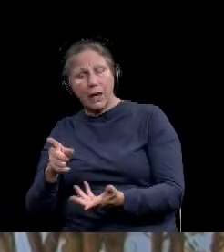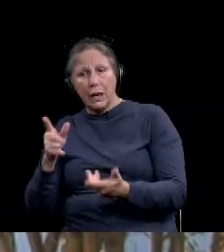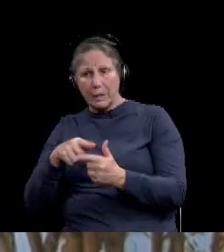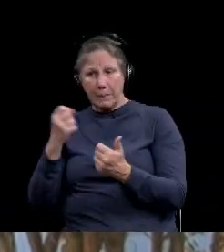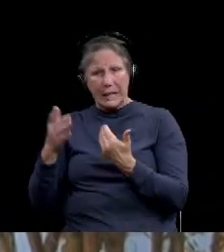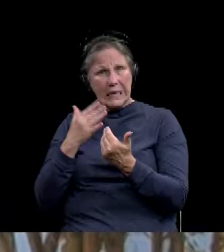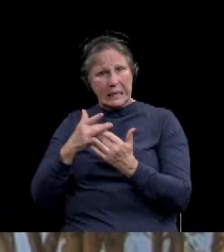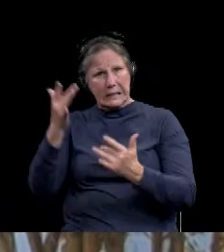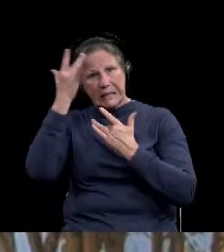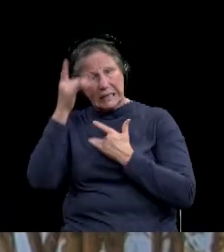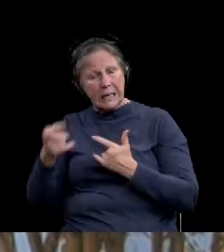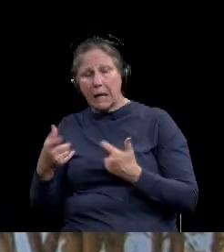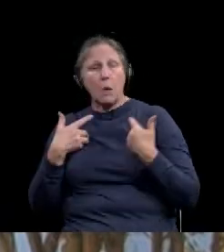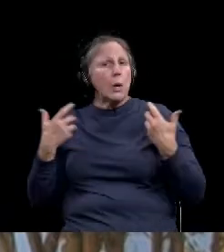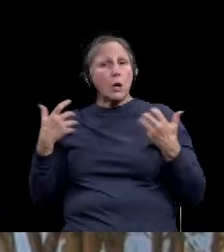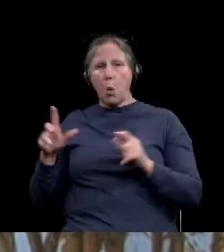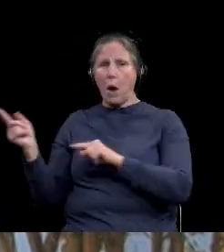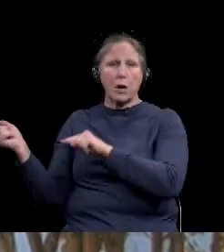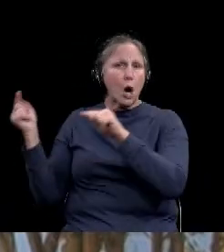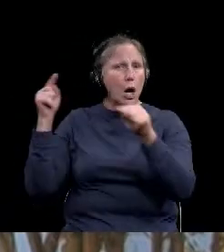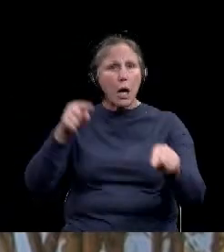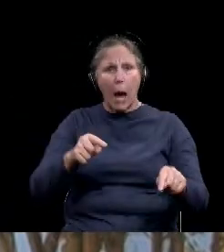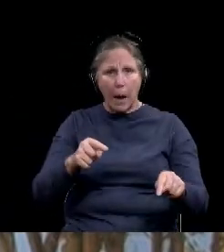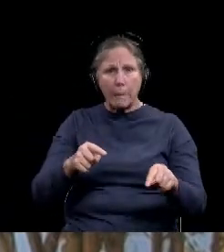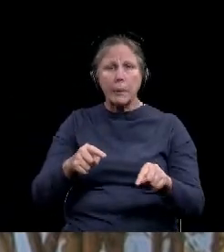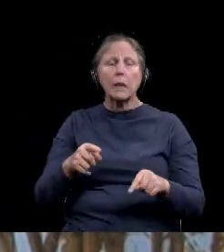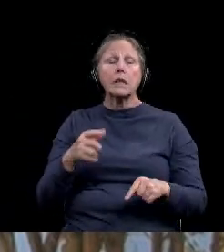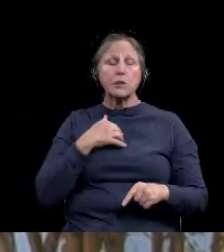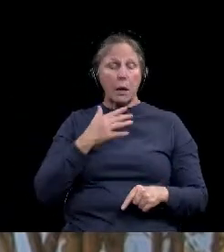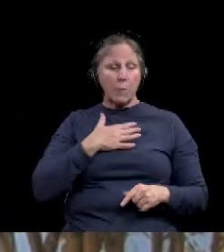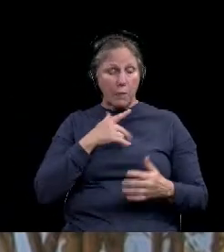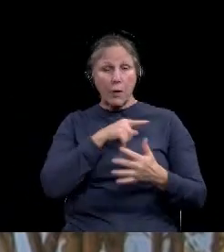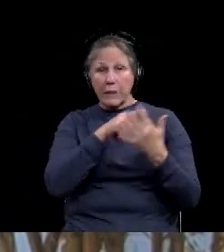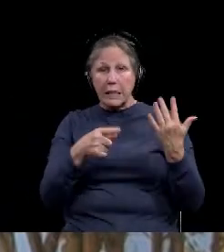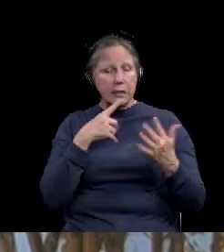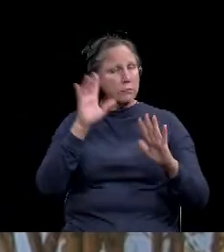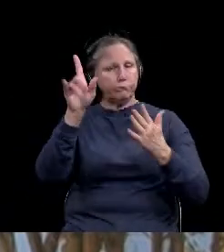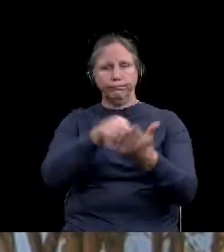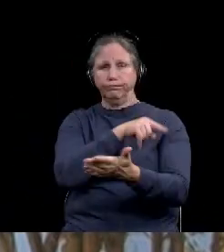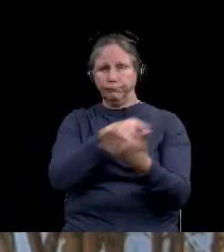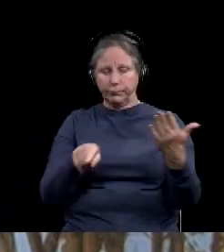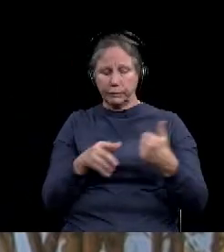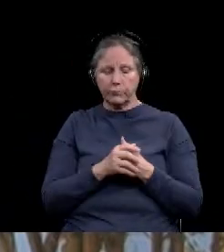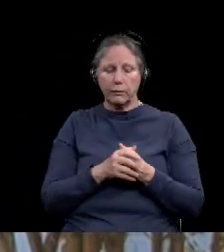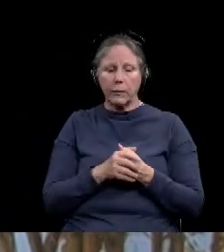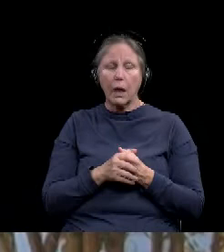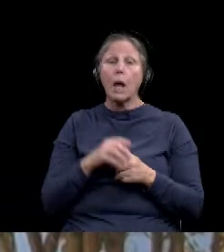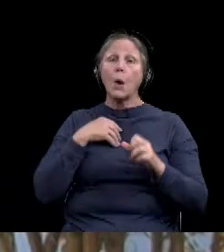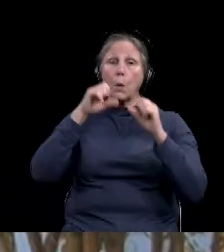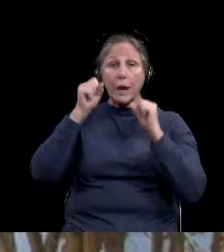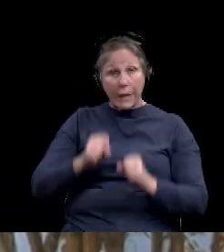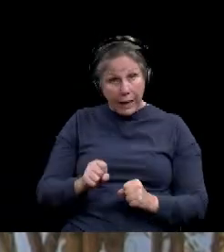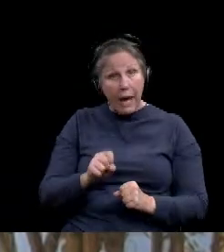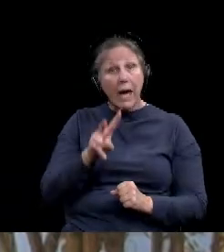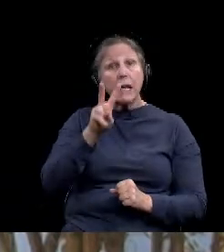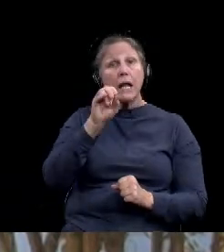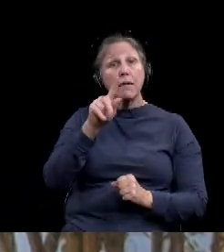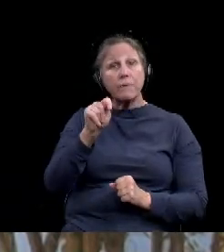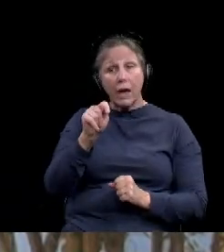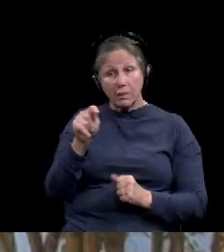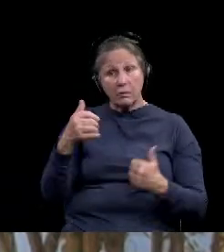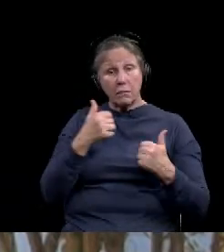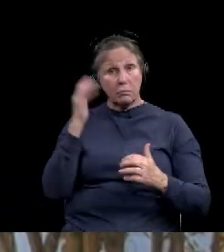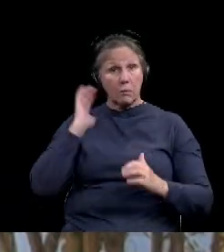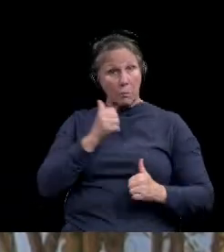afraid. So I'm, I'm grateful to the organizers for saying, let's just not do it this year. There are other ways for us to honor our veterans and we should do